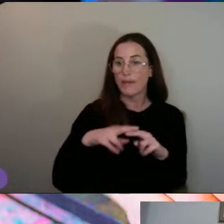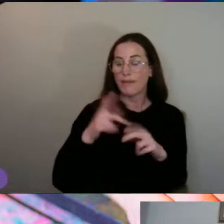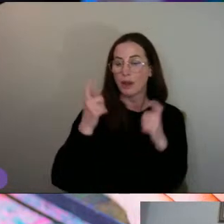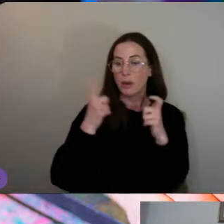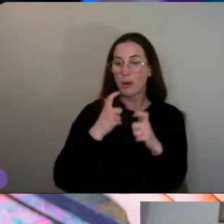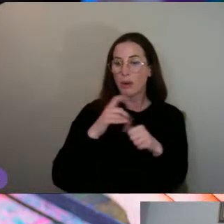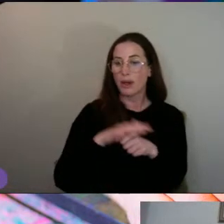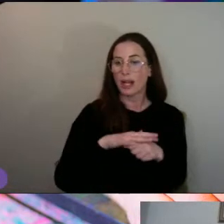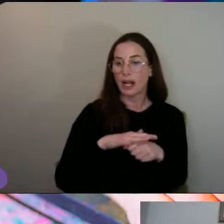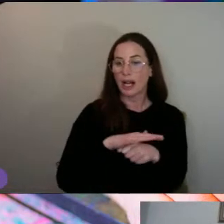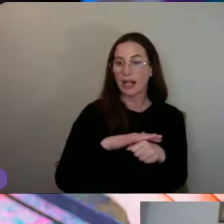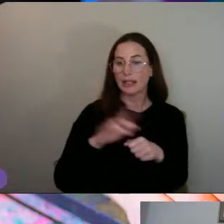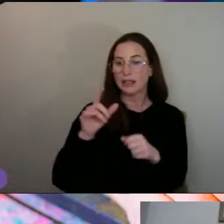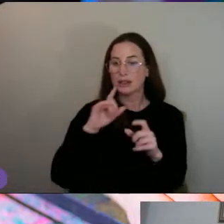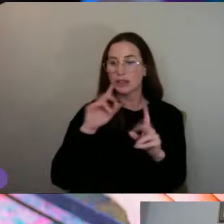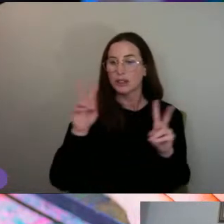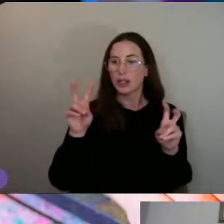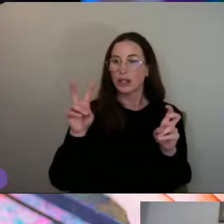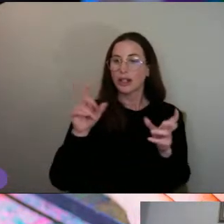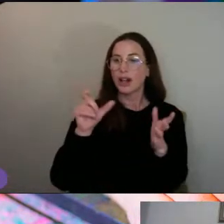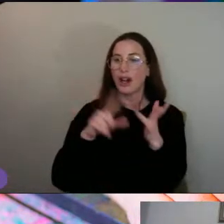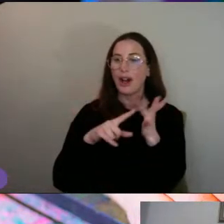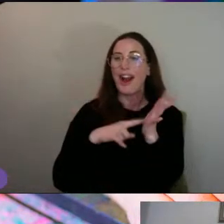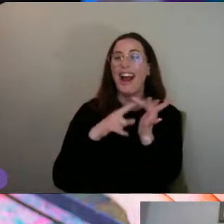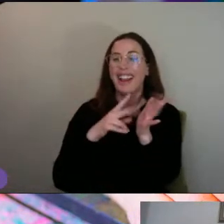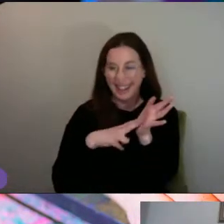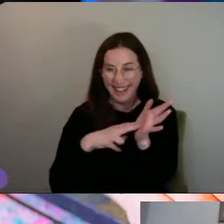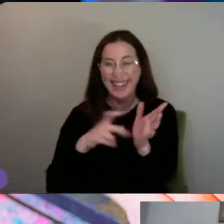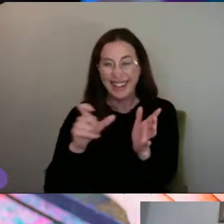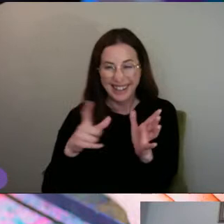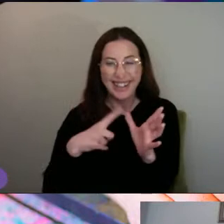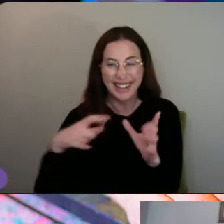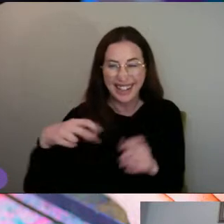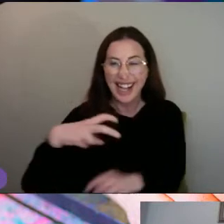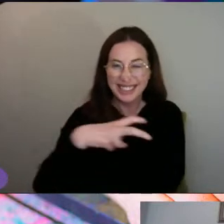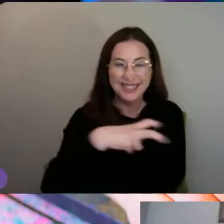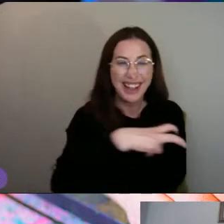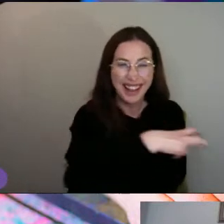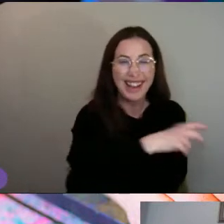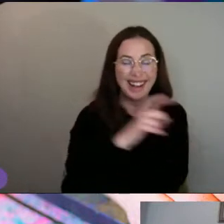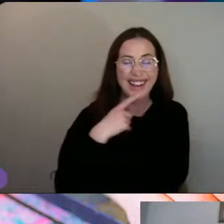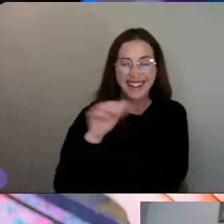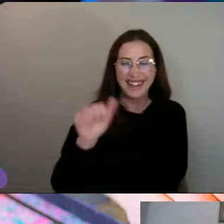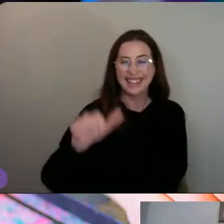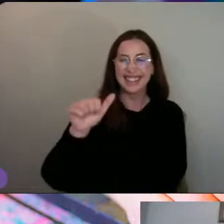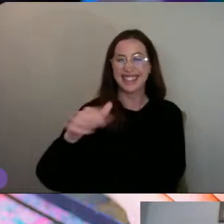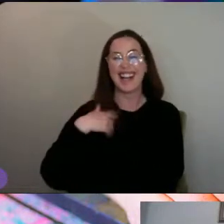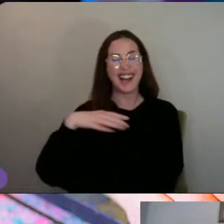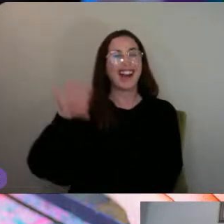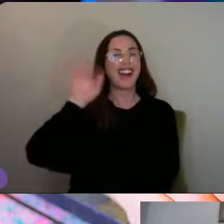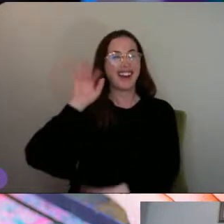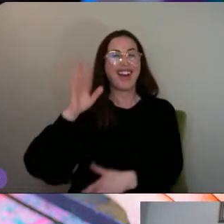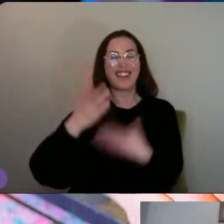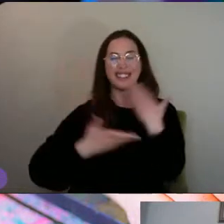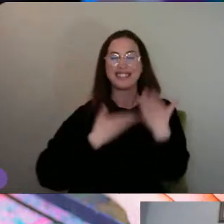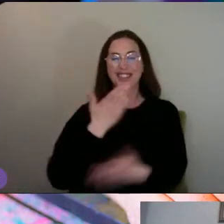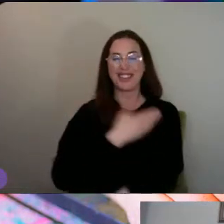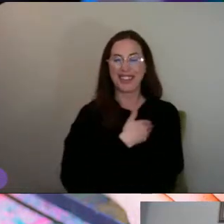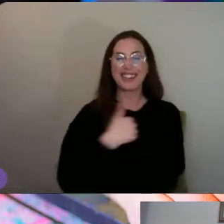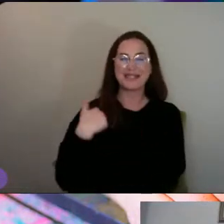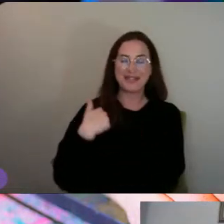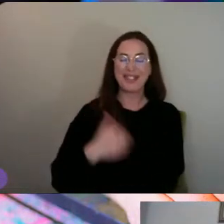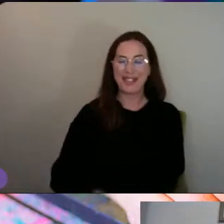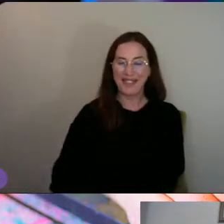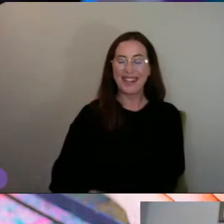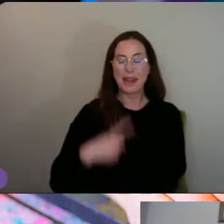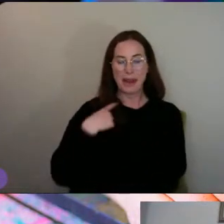regarding Colin the Caterpillar cake. Marks and Spencers. Oh, yes, they have. Yeah. No, that